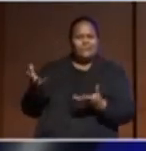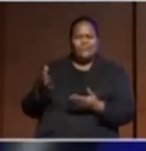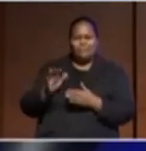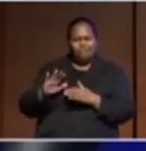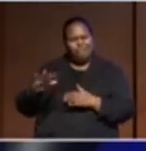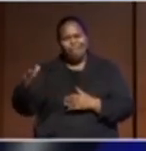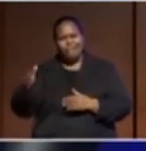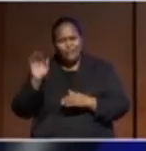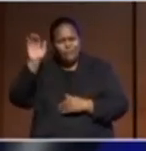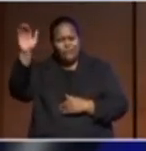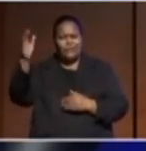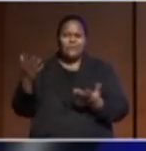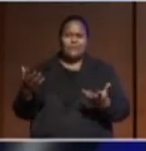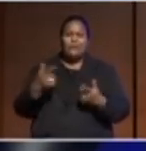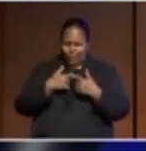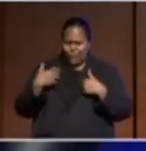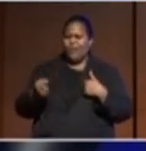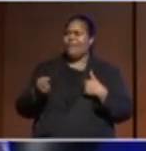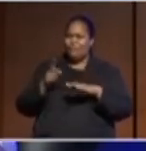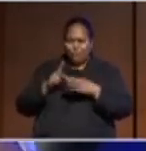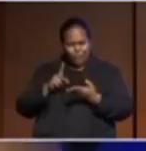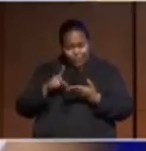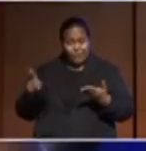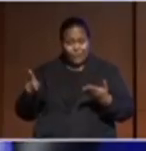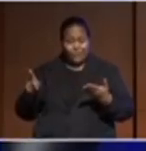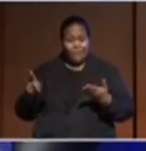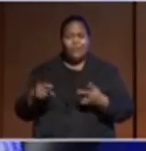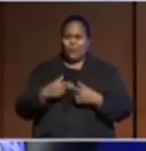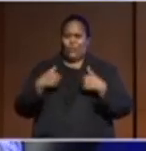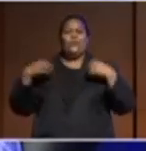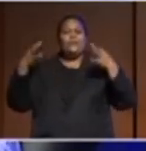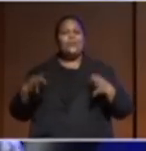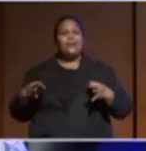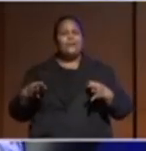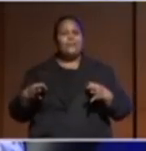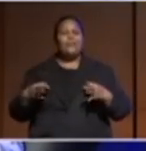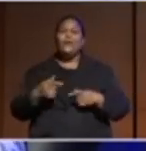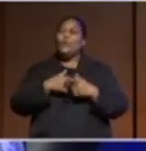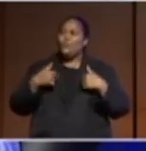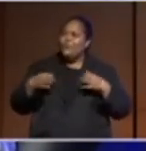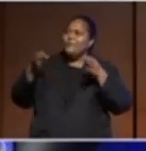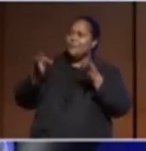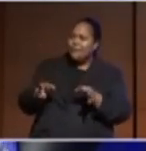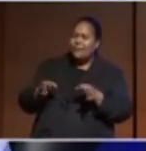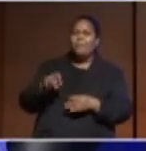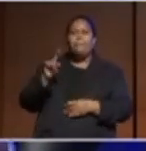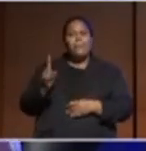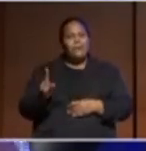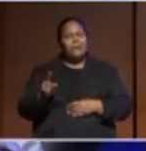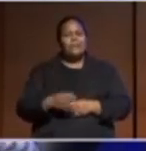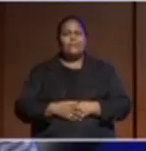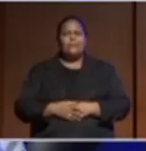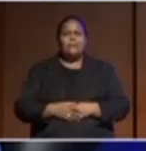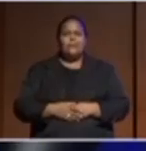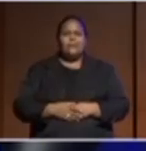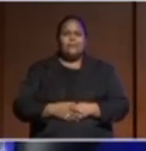you're in that position. That's what, you know, people like us do. You make the call and, you know, you take the